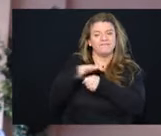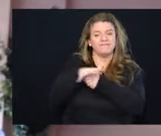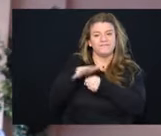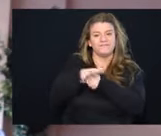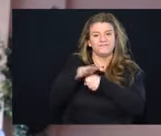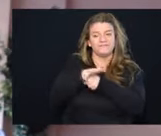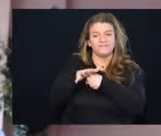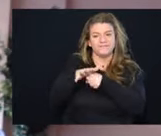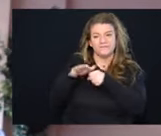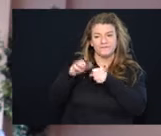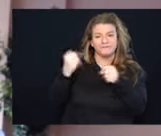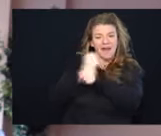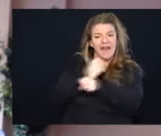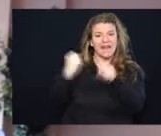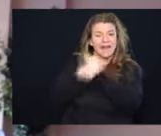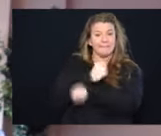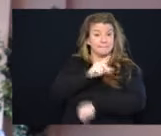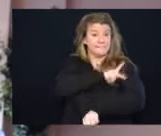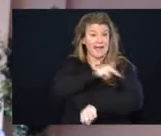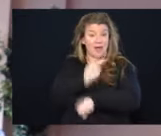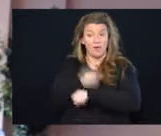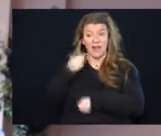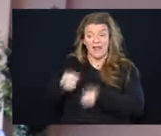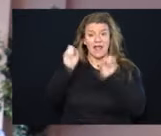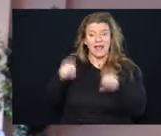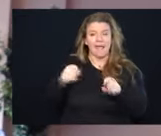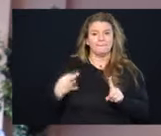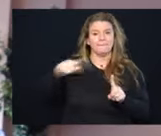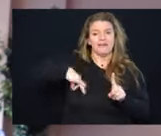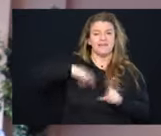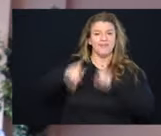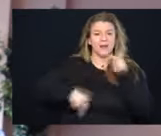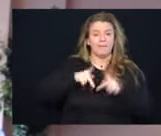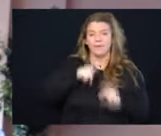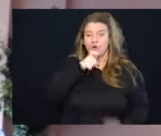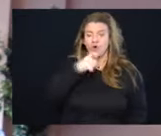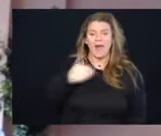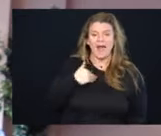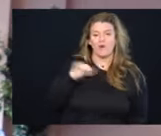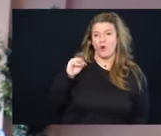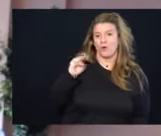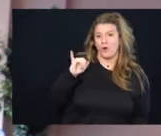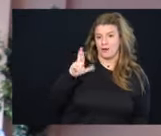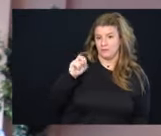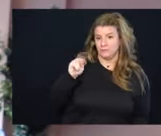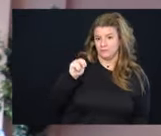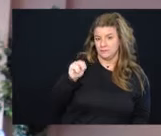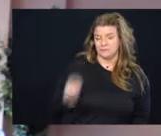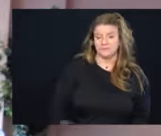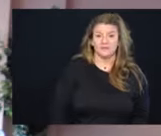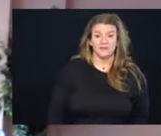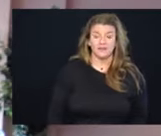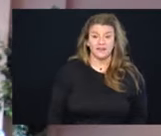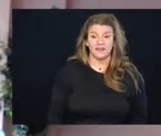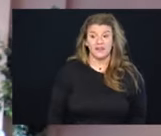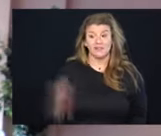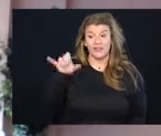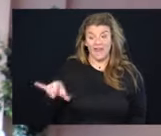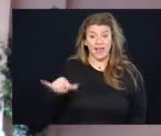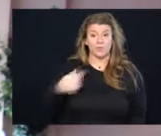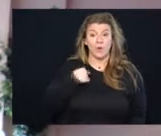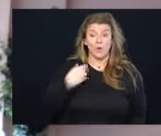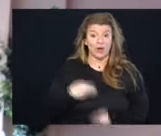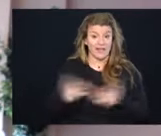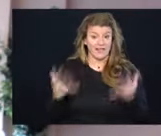binding power that it can still benefit people who have Omicron. And, and that's indeed what we are giving